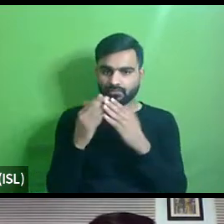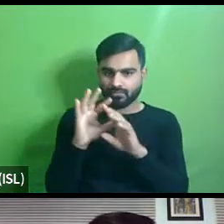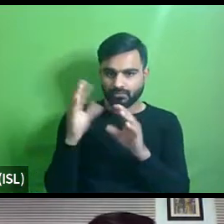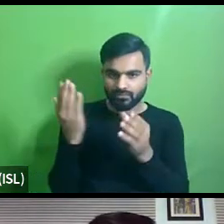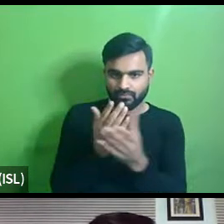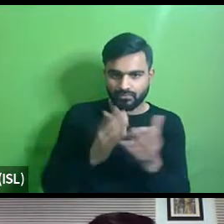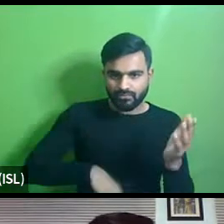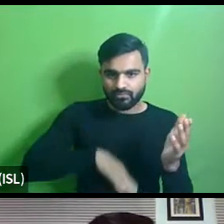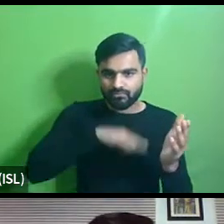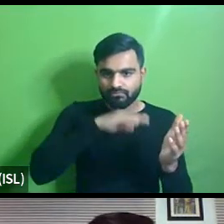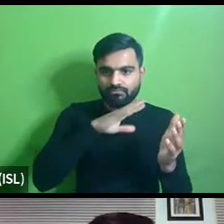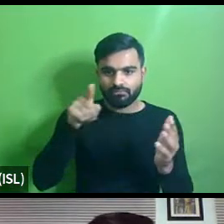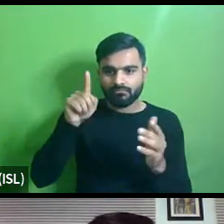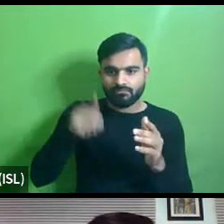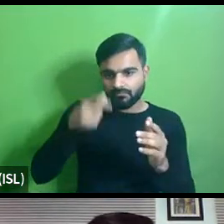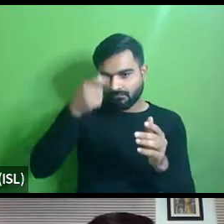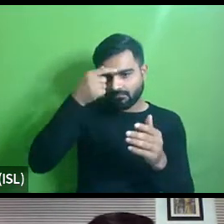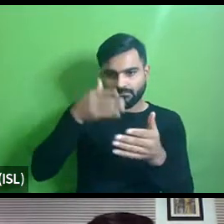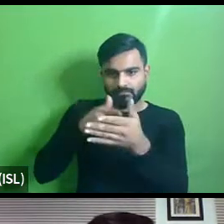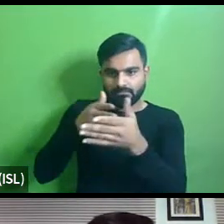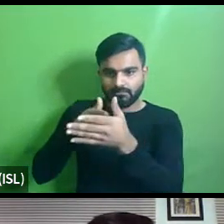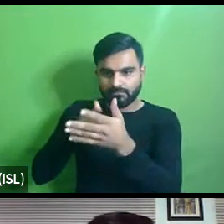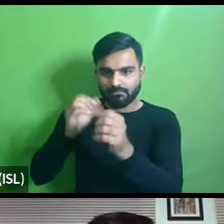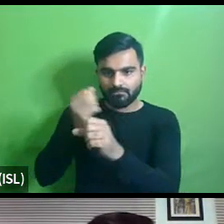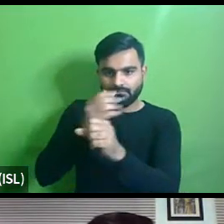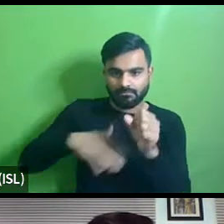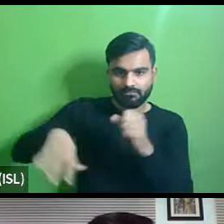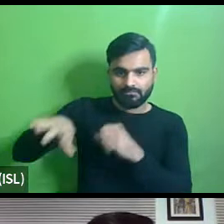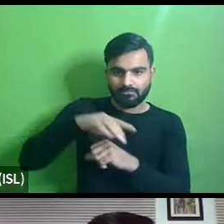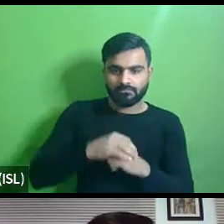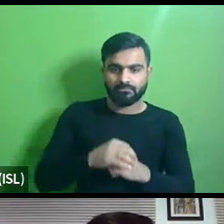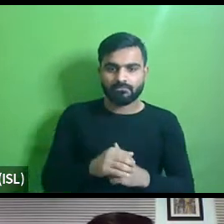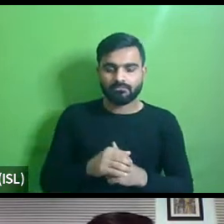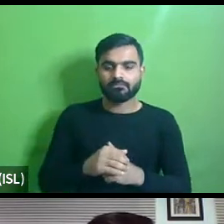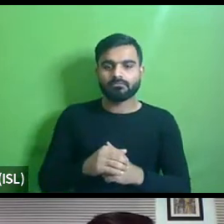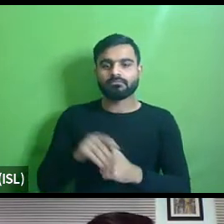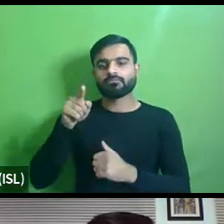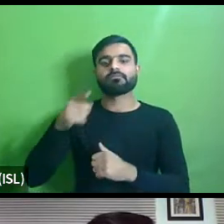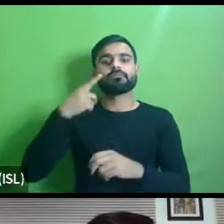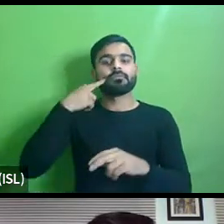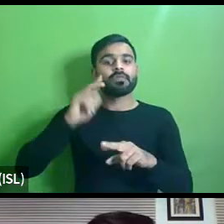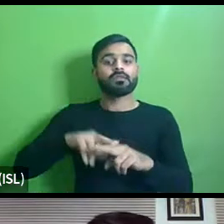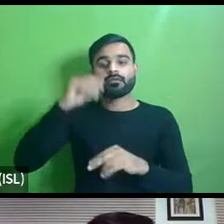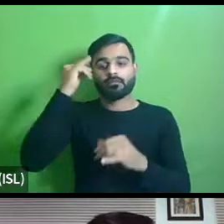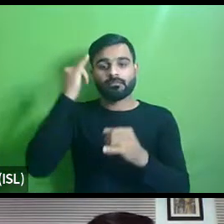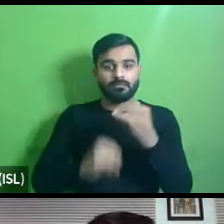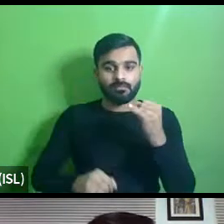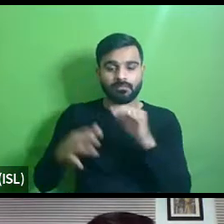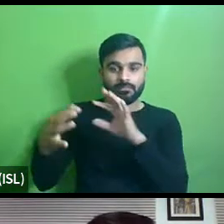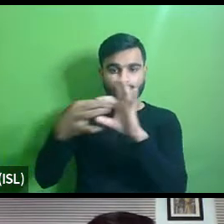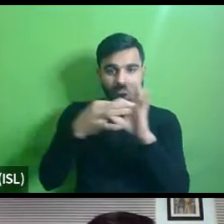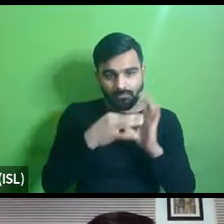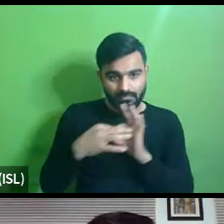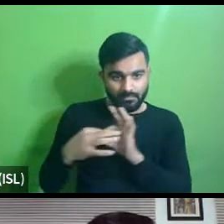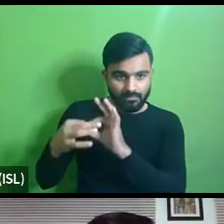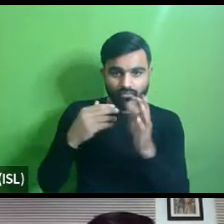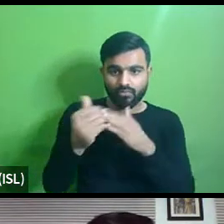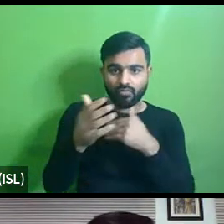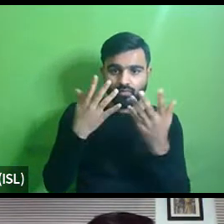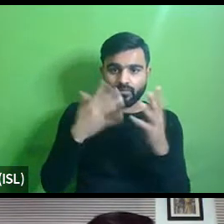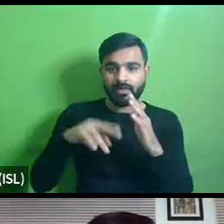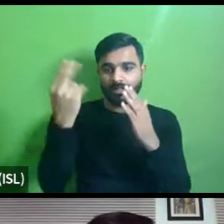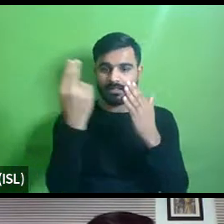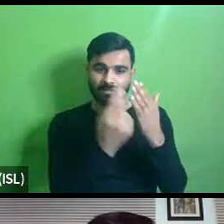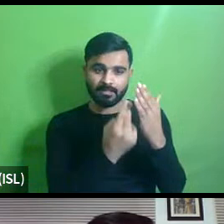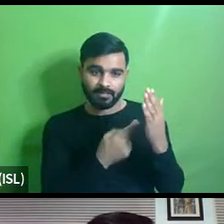or are there challenges that they're facing on ground or is there a last mile connectivity issues where the designs